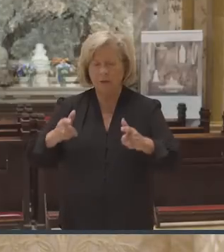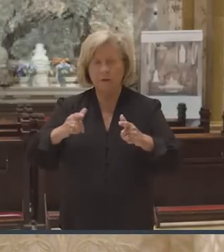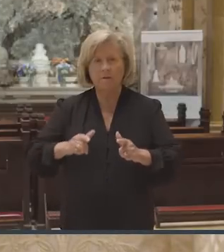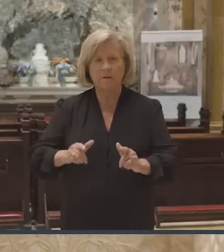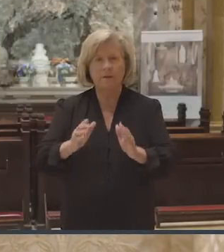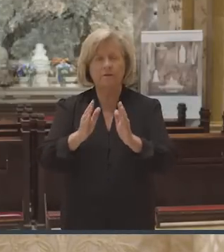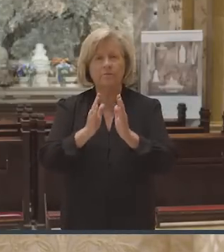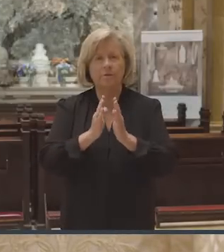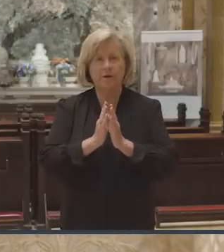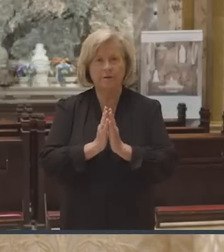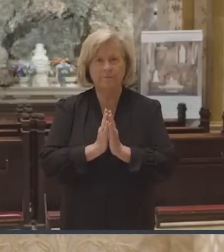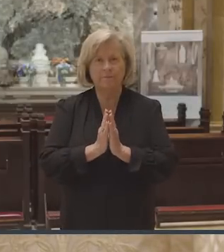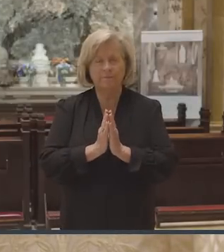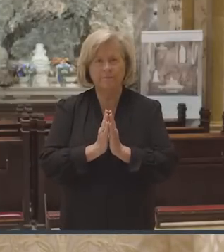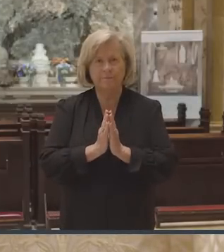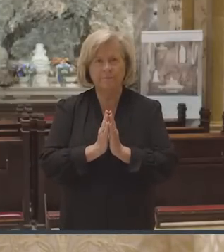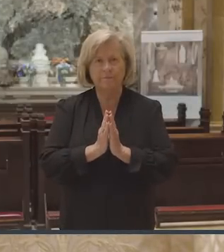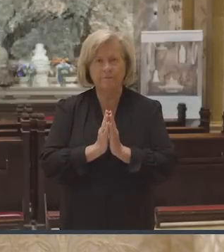us pray.